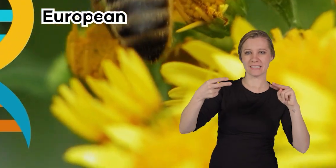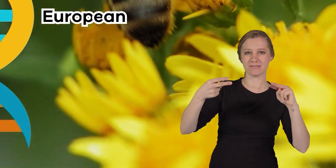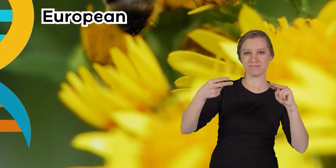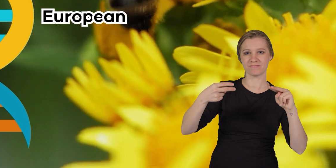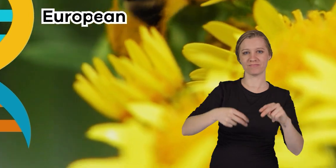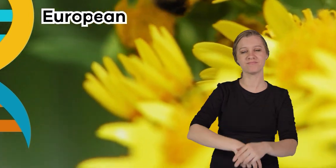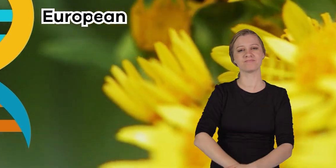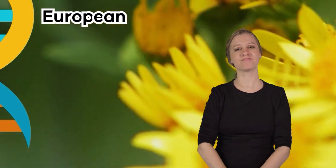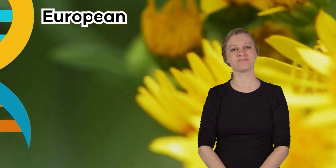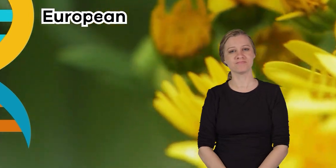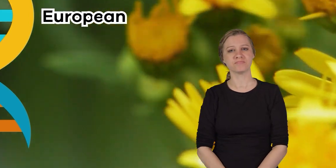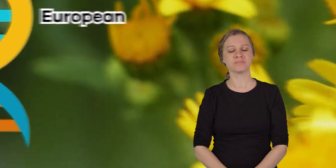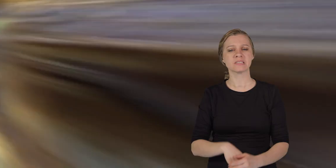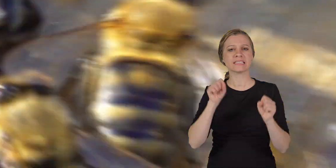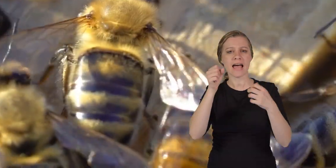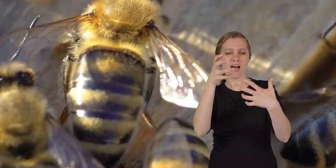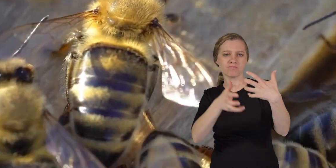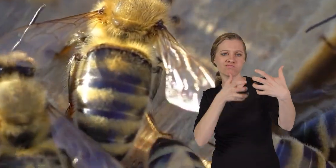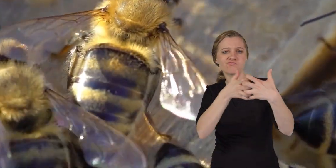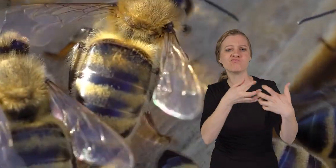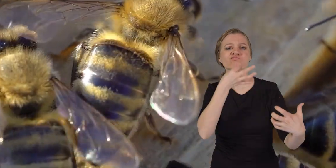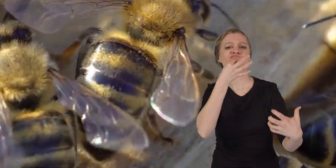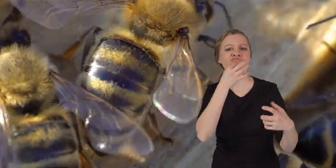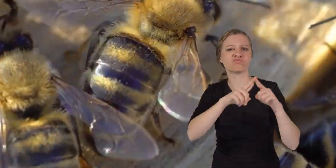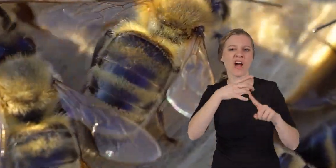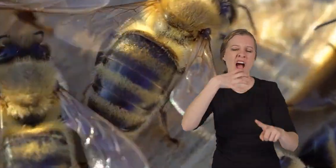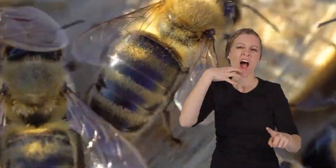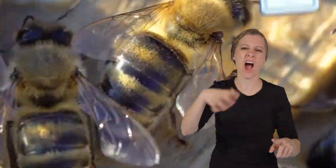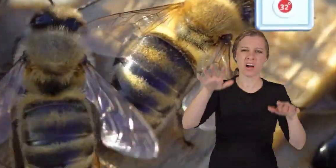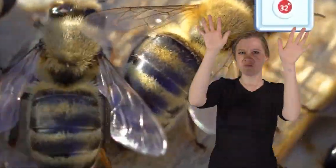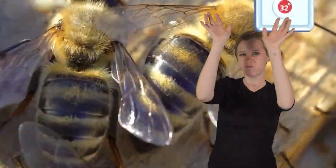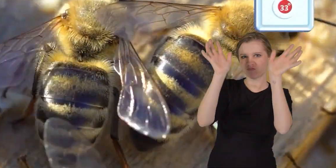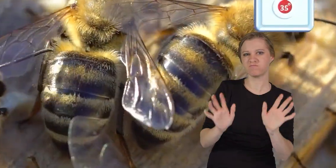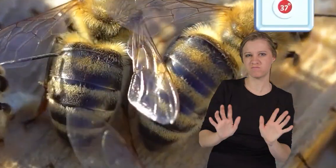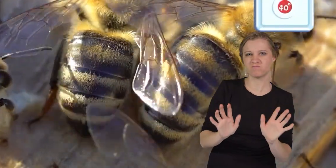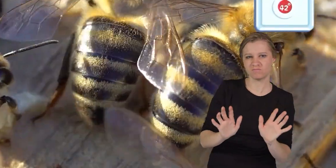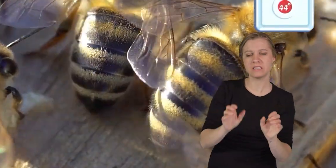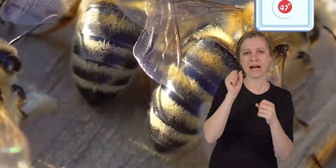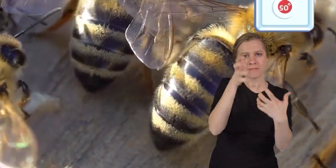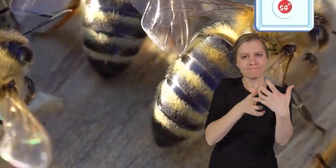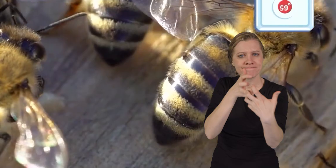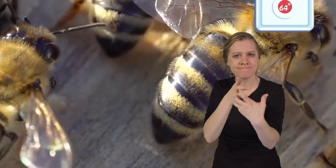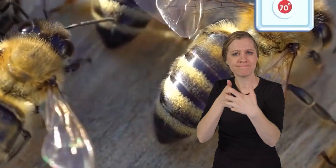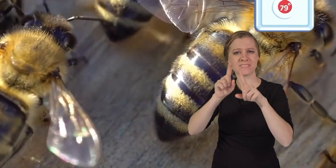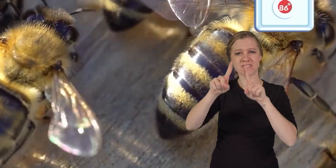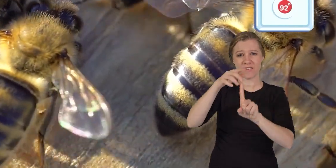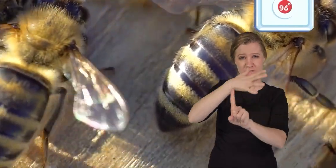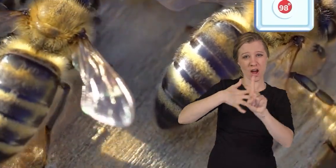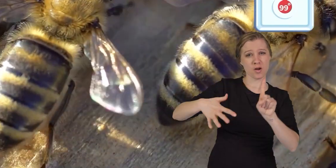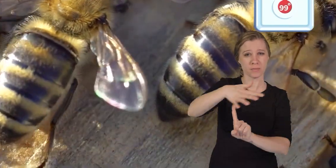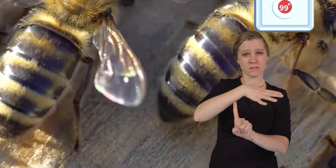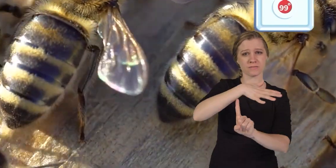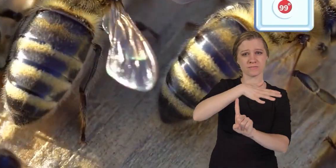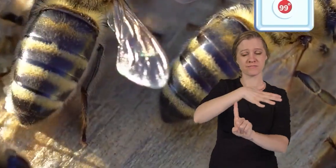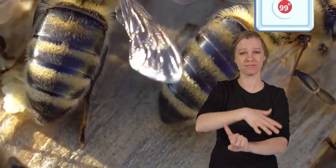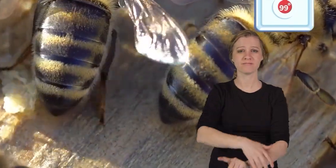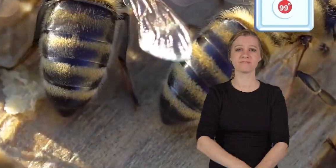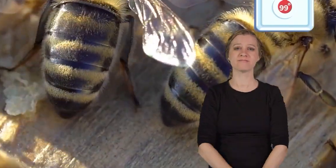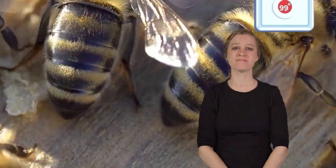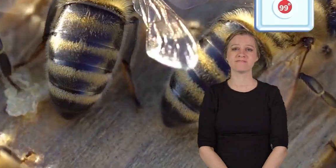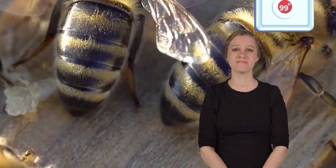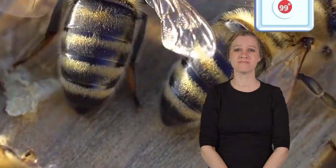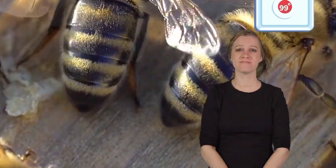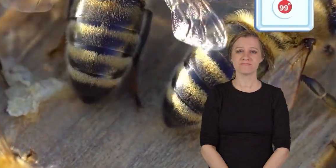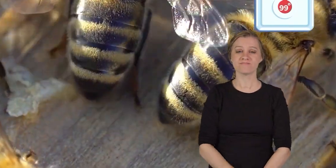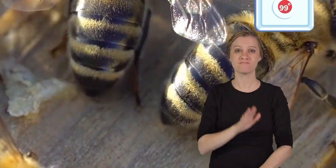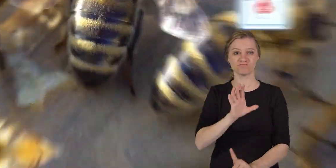European bee genes. They are known for their adaptability to hot climates and their ability to thrive in